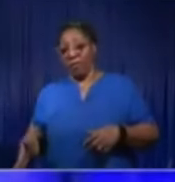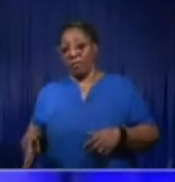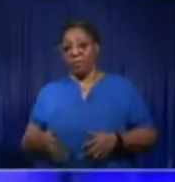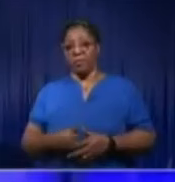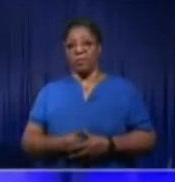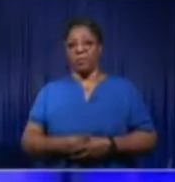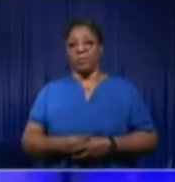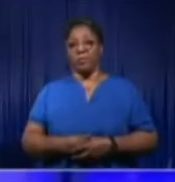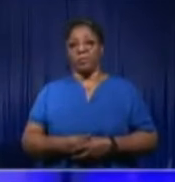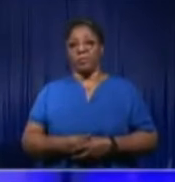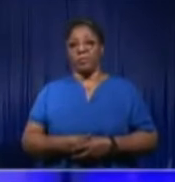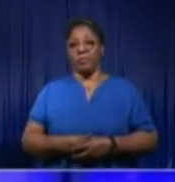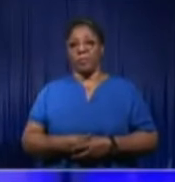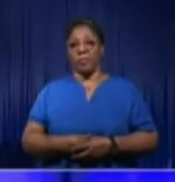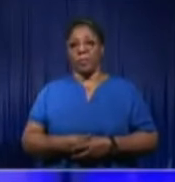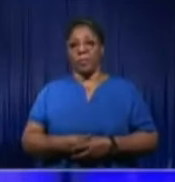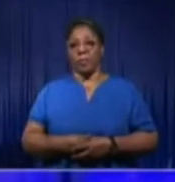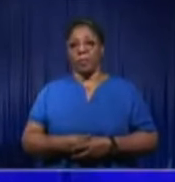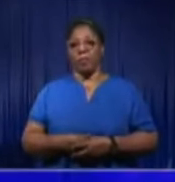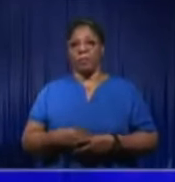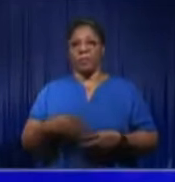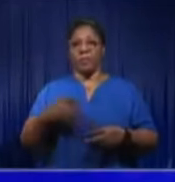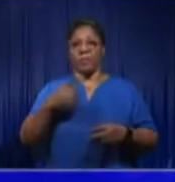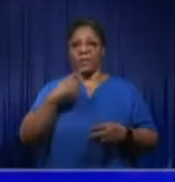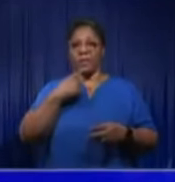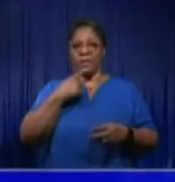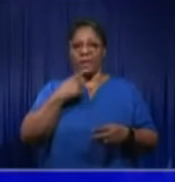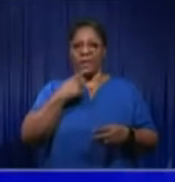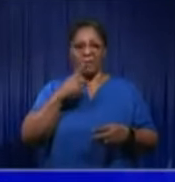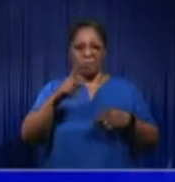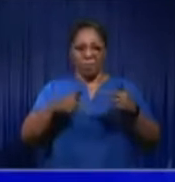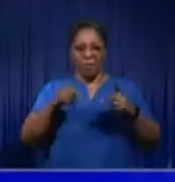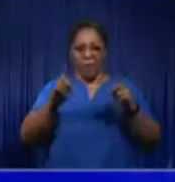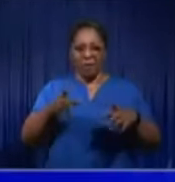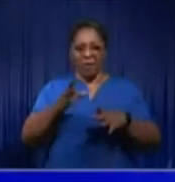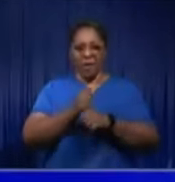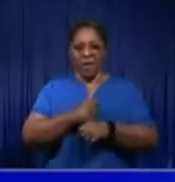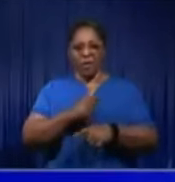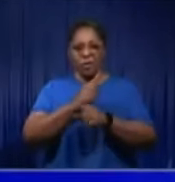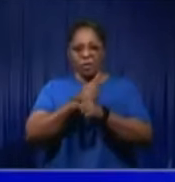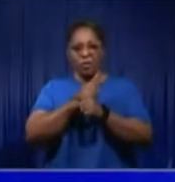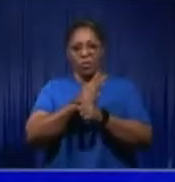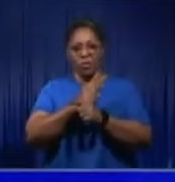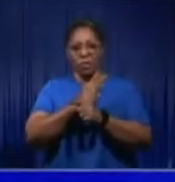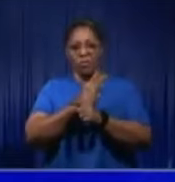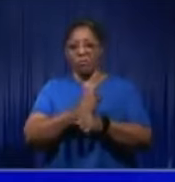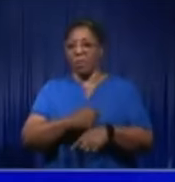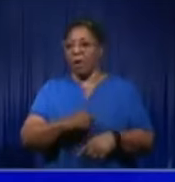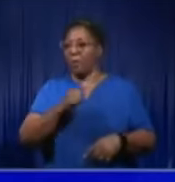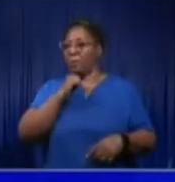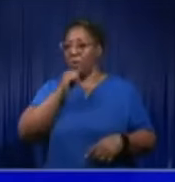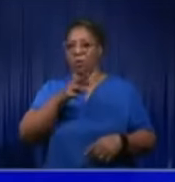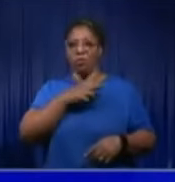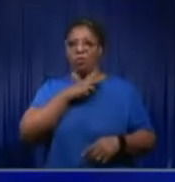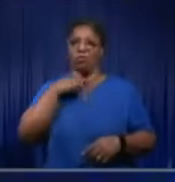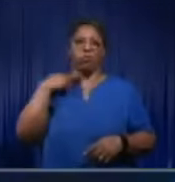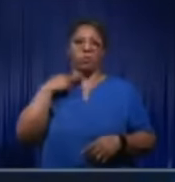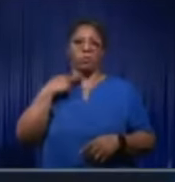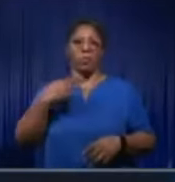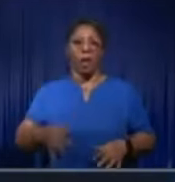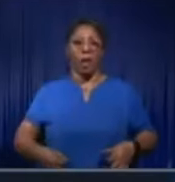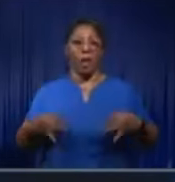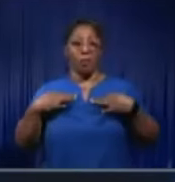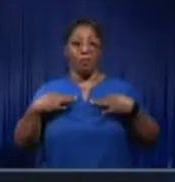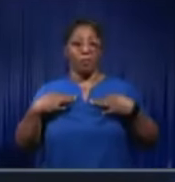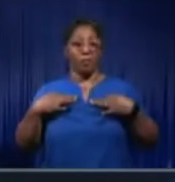who had to get security. I am not going to put my life at stake for rapacious and